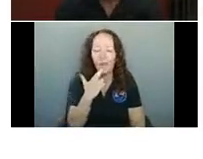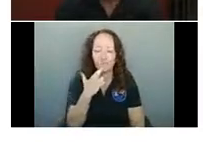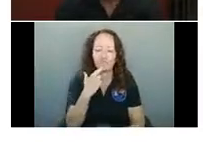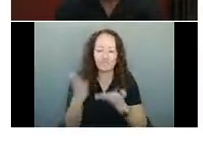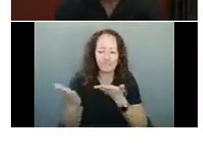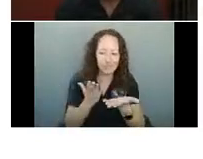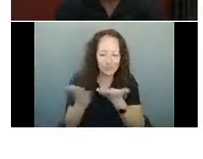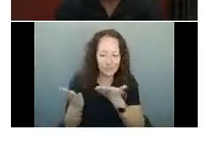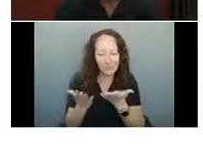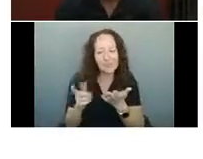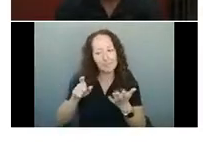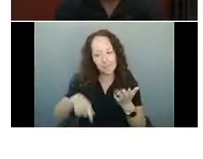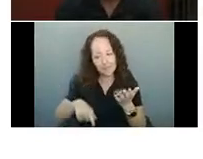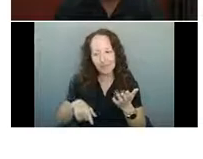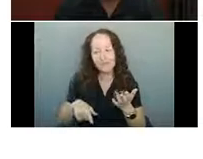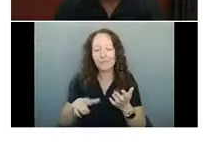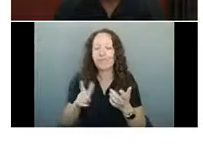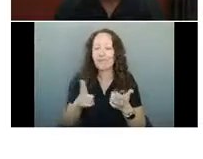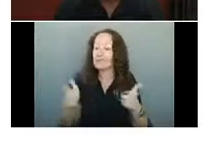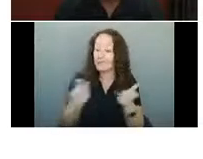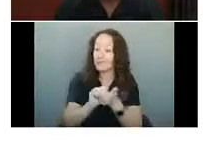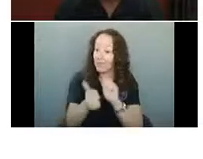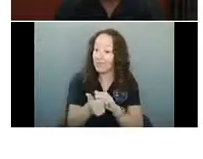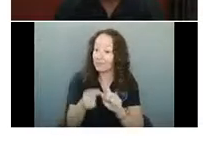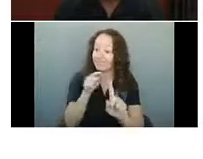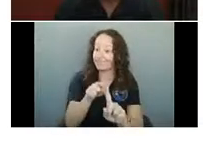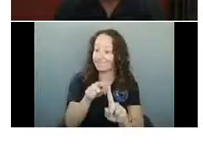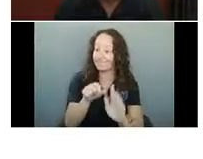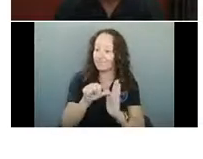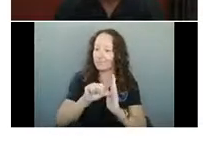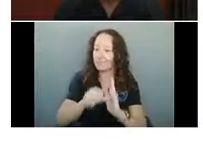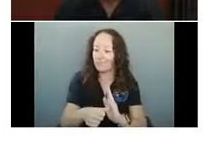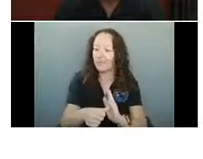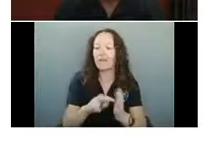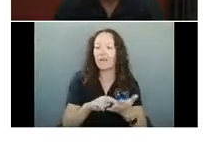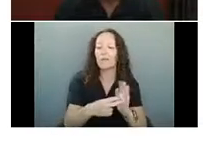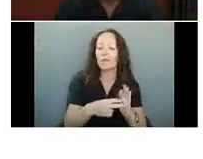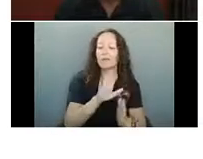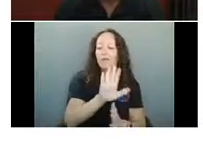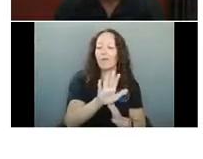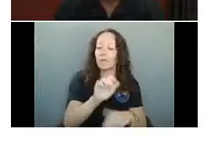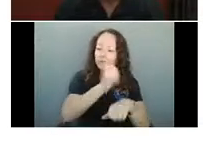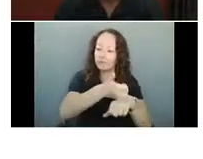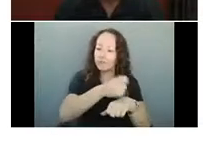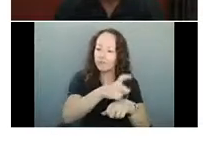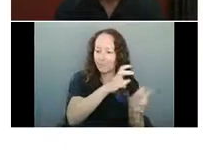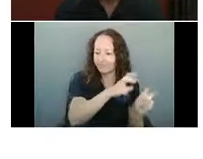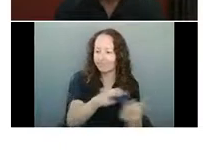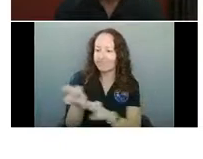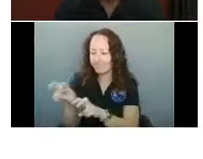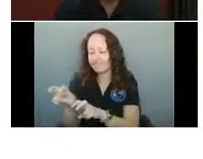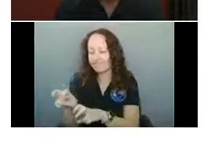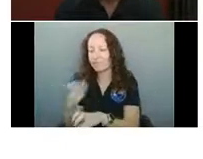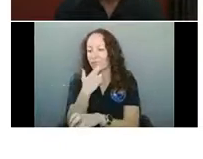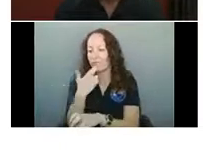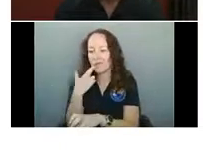of the big change you have to and in there, the verbiage, they say you convert to a restaurant style. And so what that means